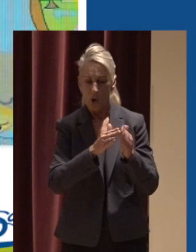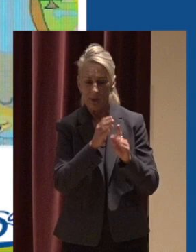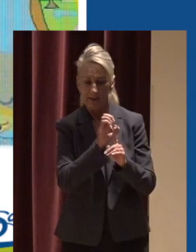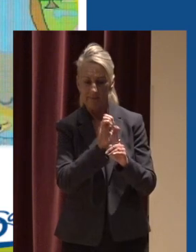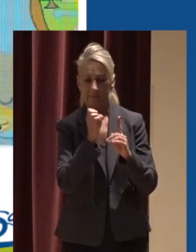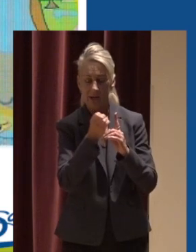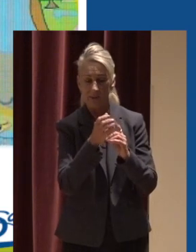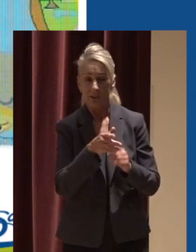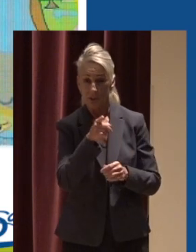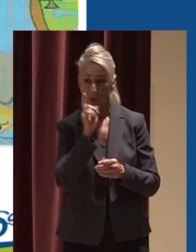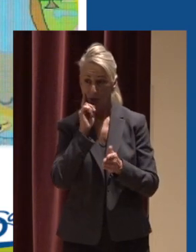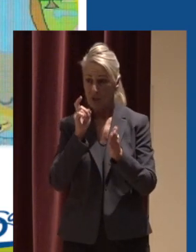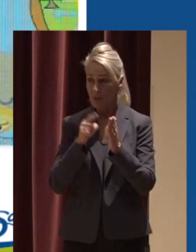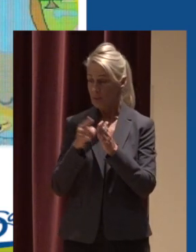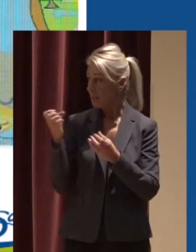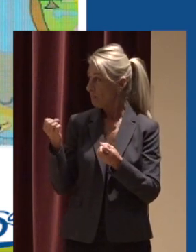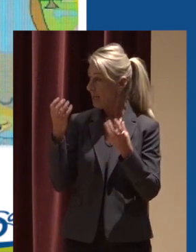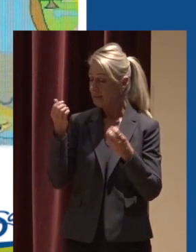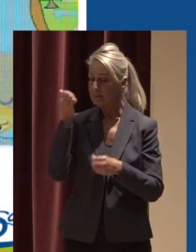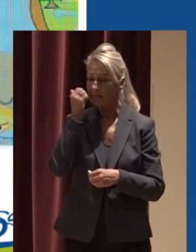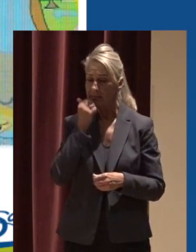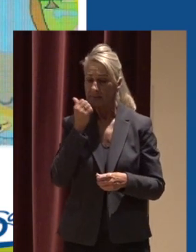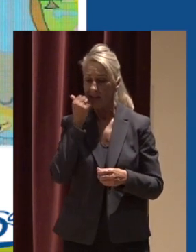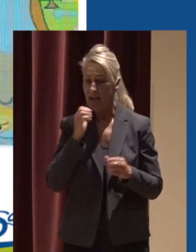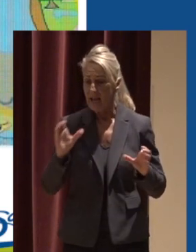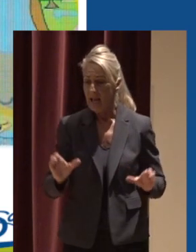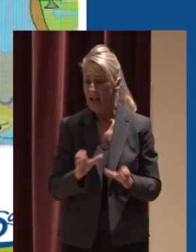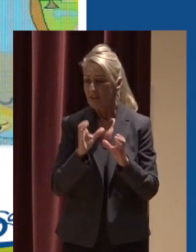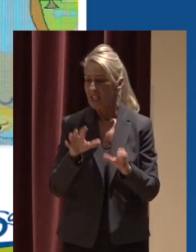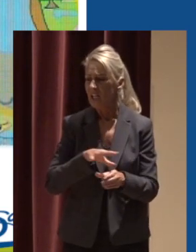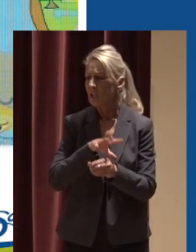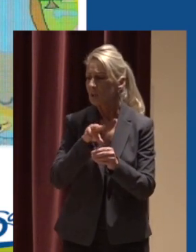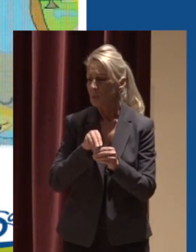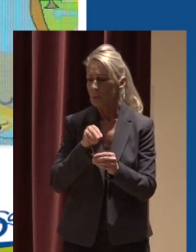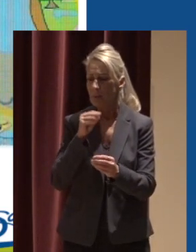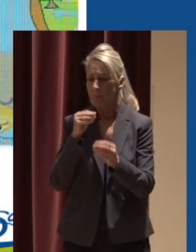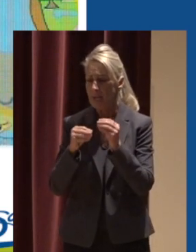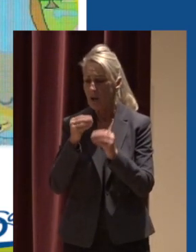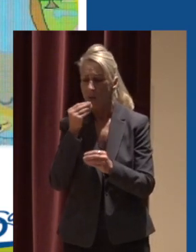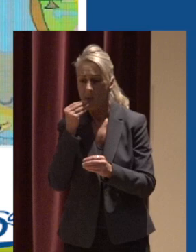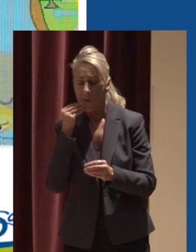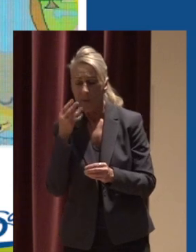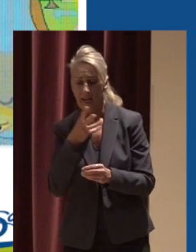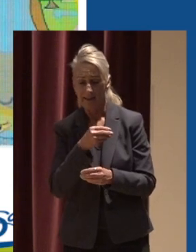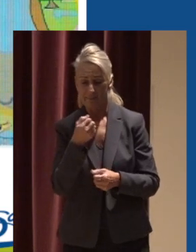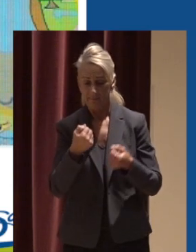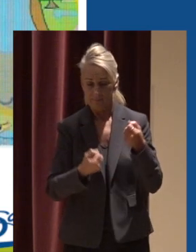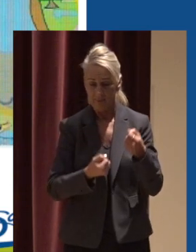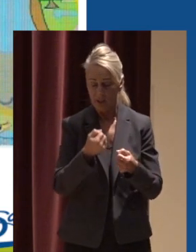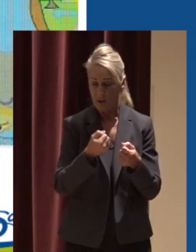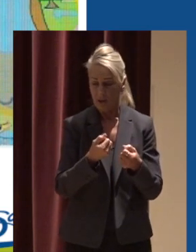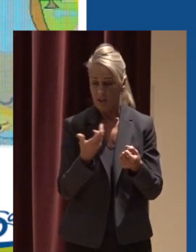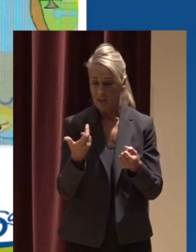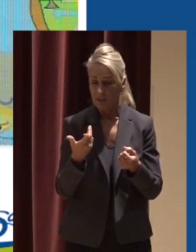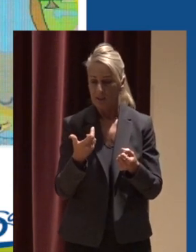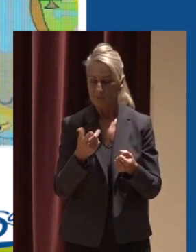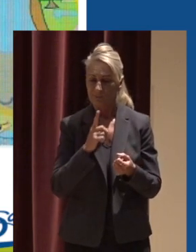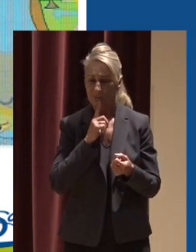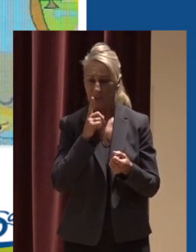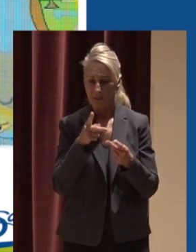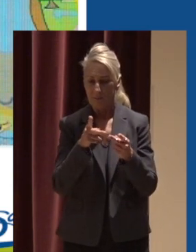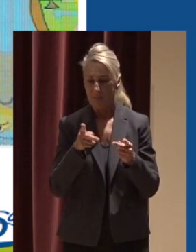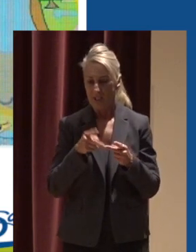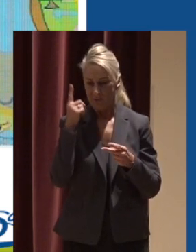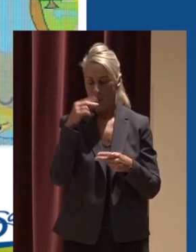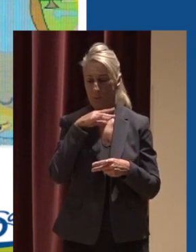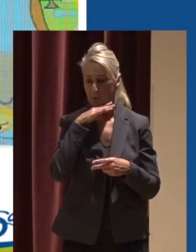as you can see many of our daily activities including the maintenance of our homes and vehicles are potential sources of pollutants